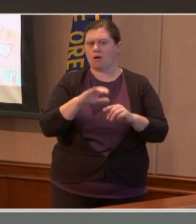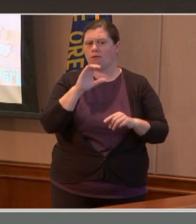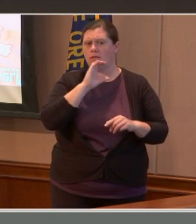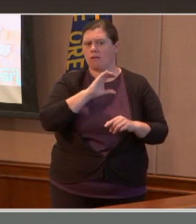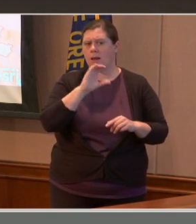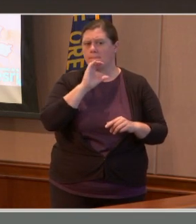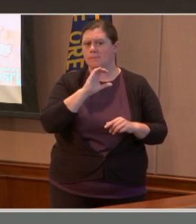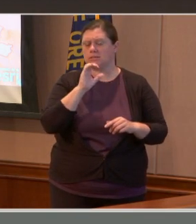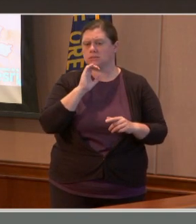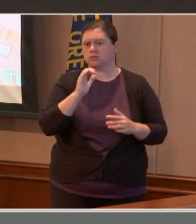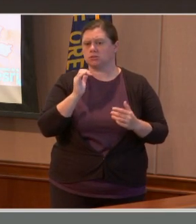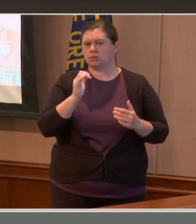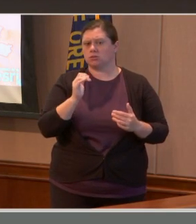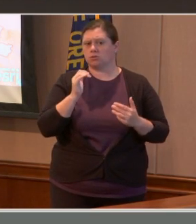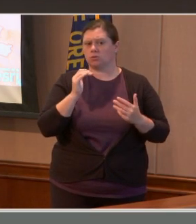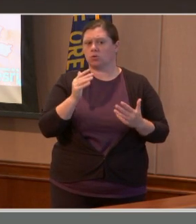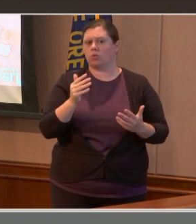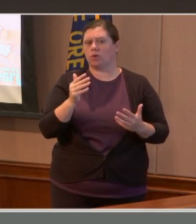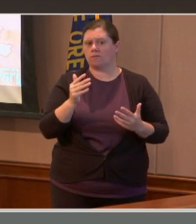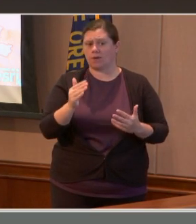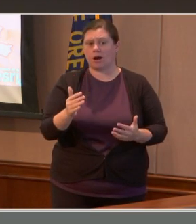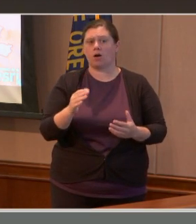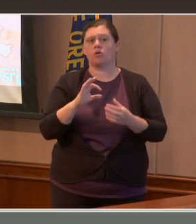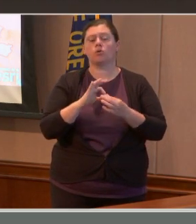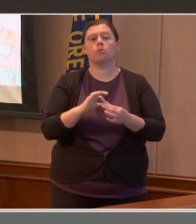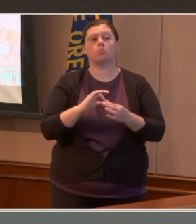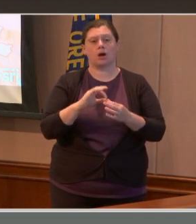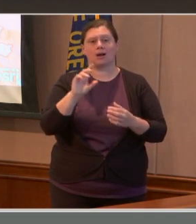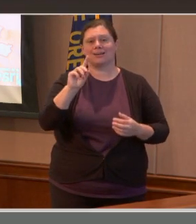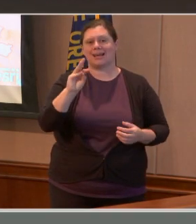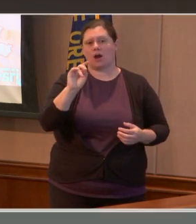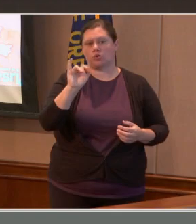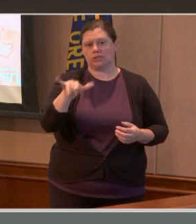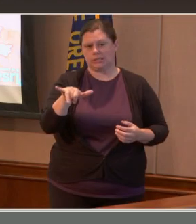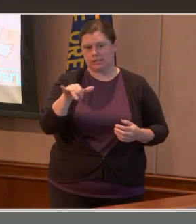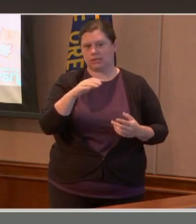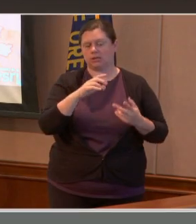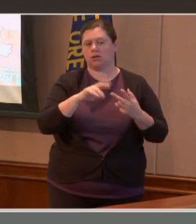will now provide an update on the Dowdy, Unger, and Wilhoyte fires.